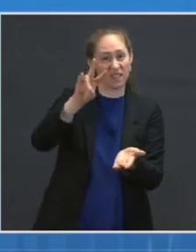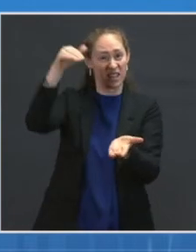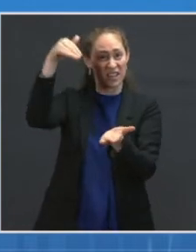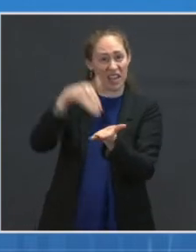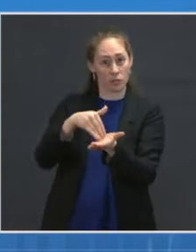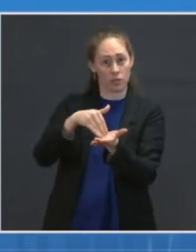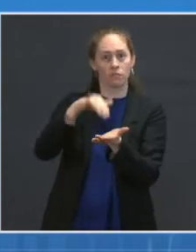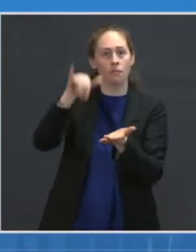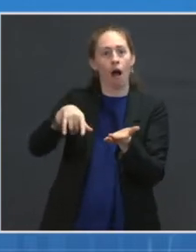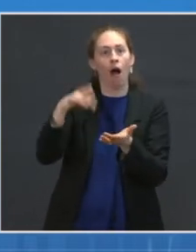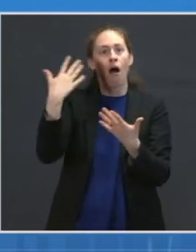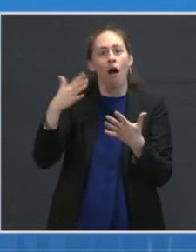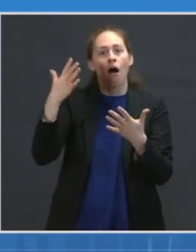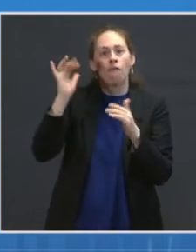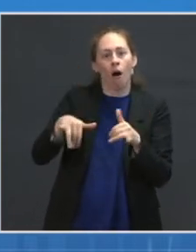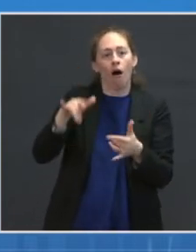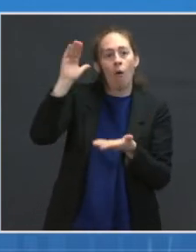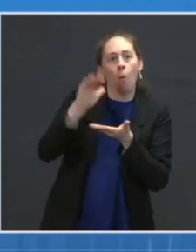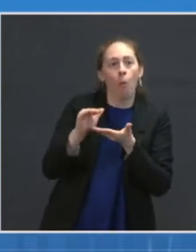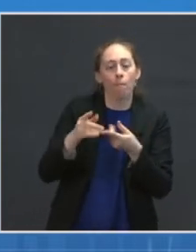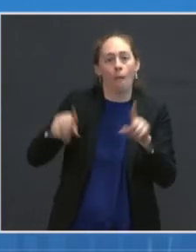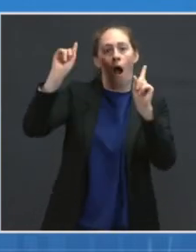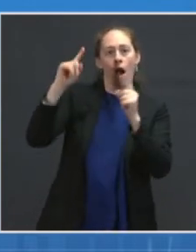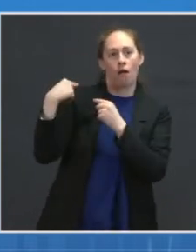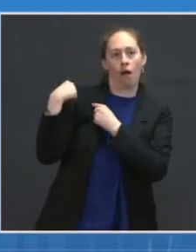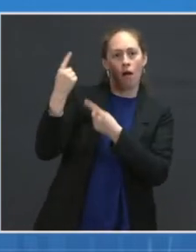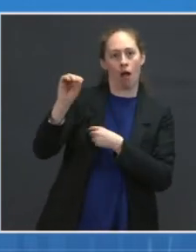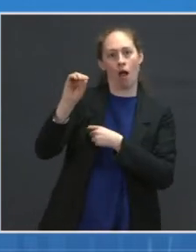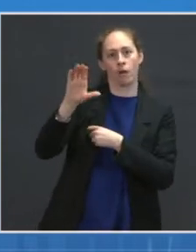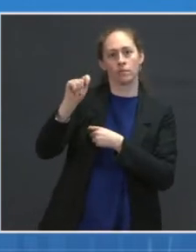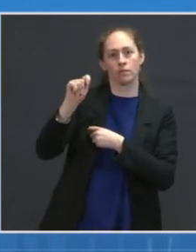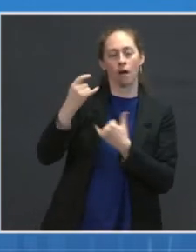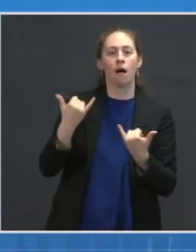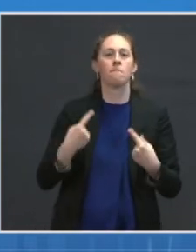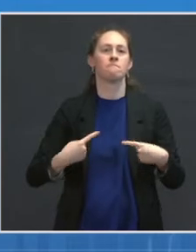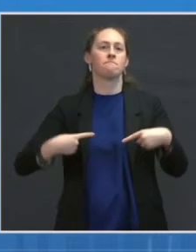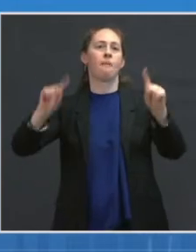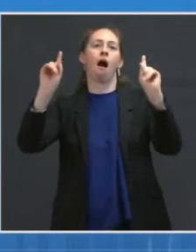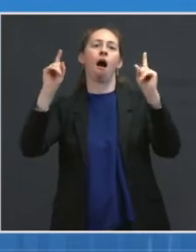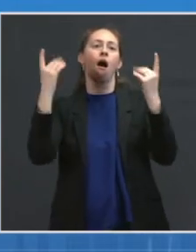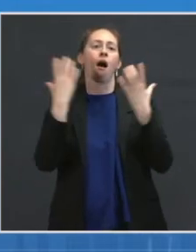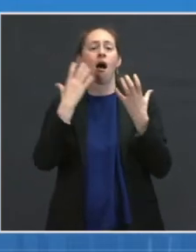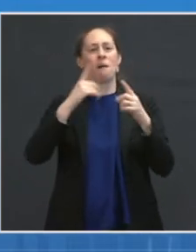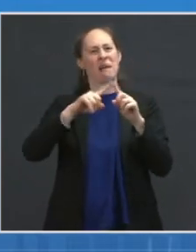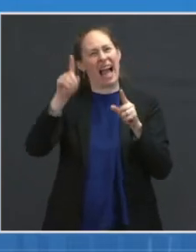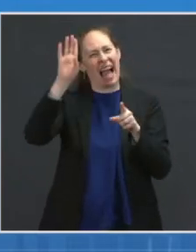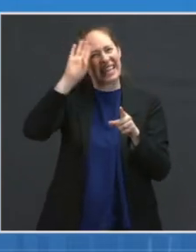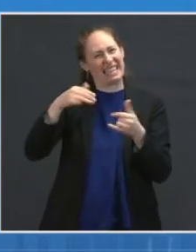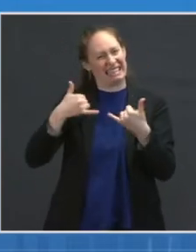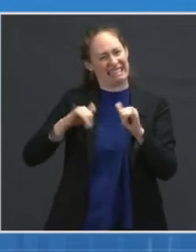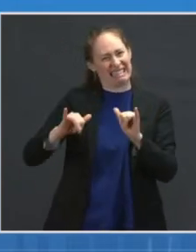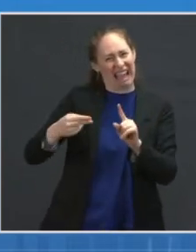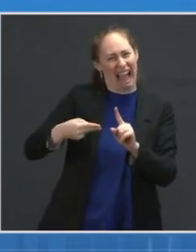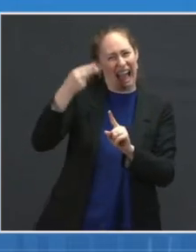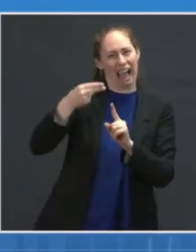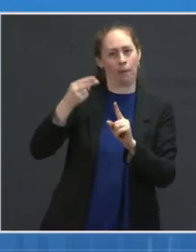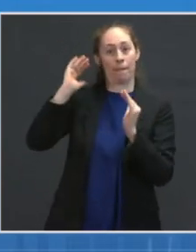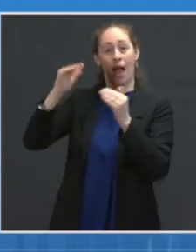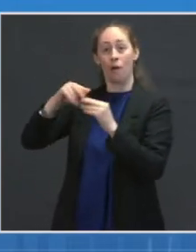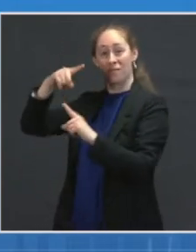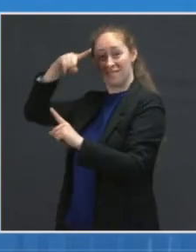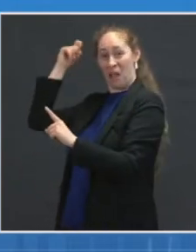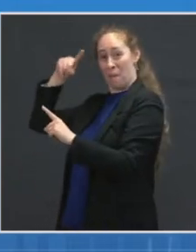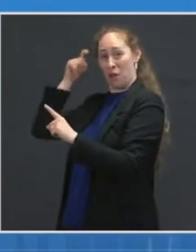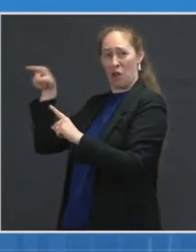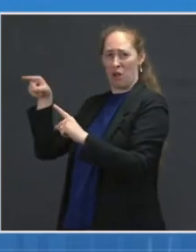since the end of October, but still higher than the height of last summer's peak. Like new COVID-19 cases, the number